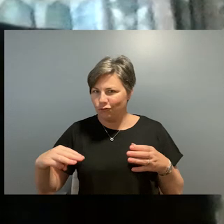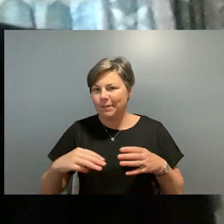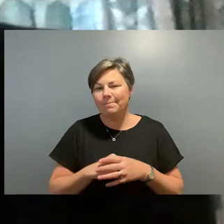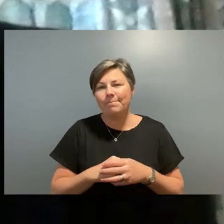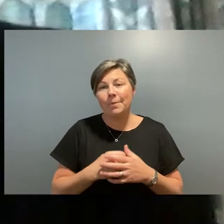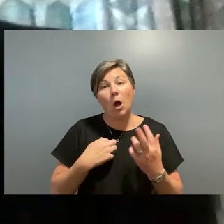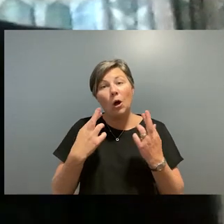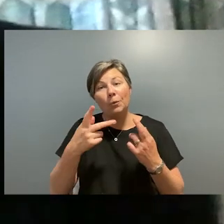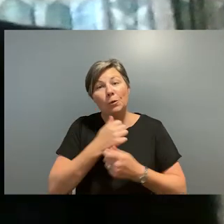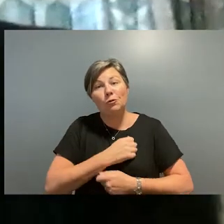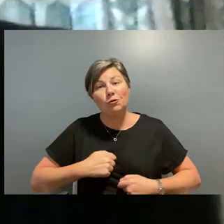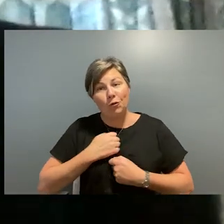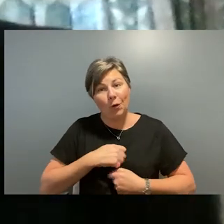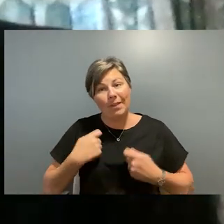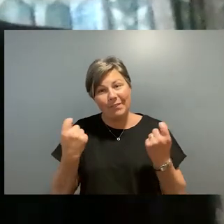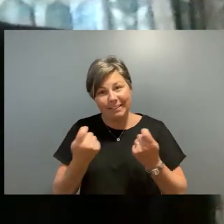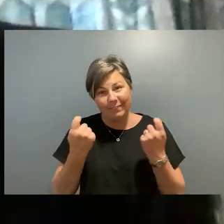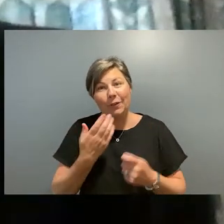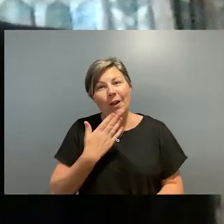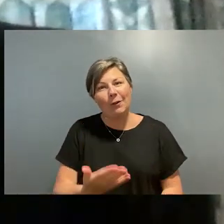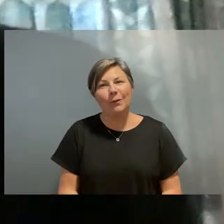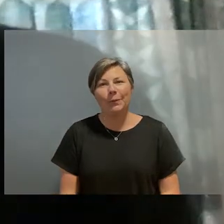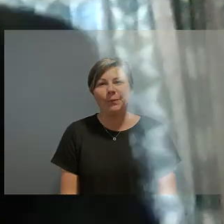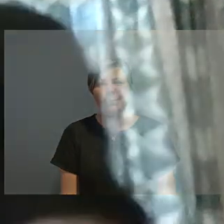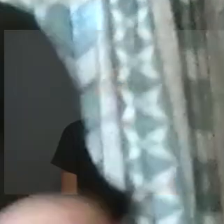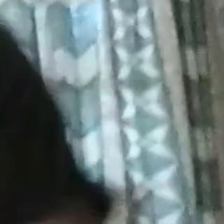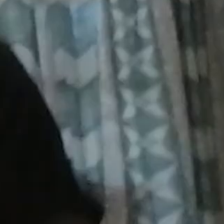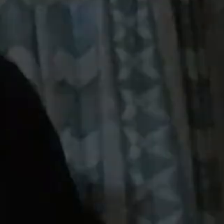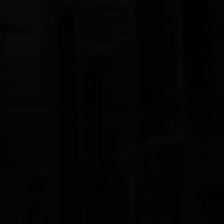country and I hope everyone has a great festival. So, thank you.